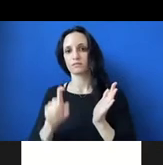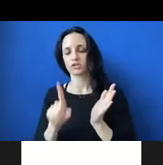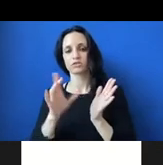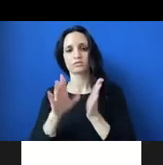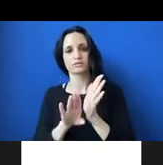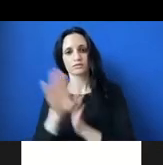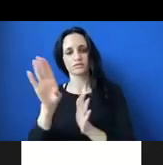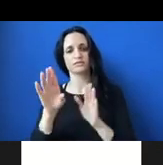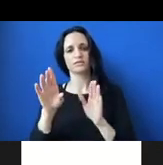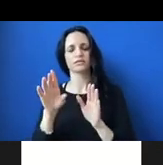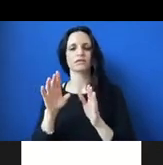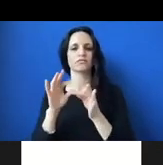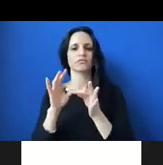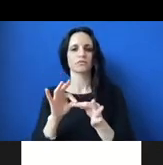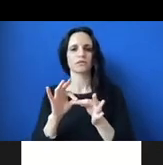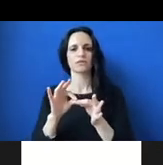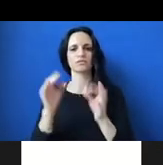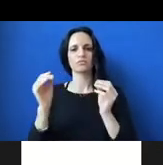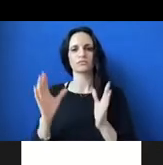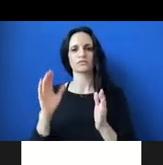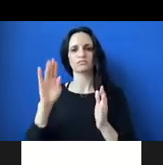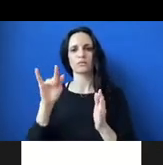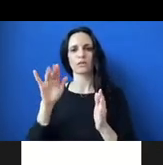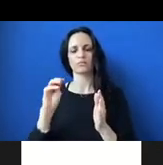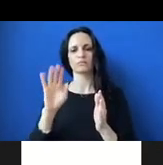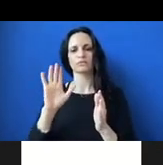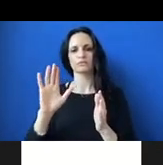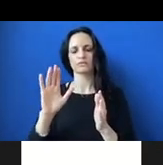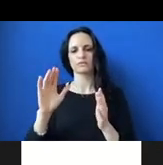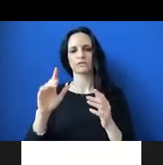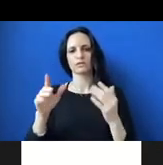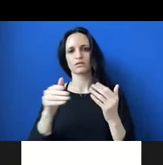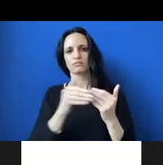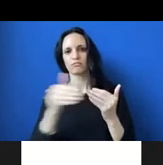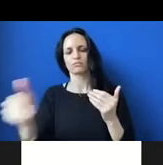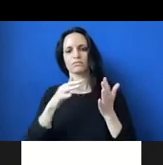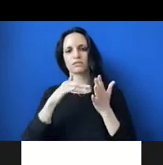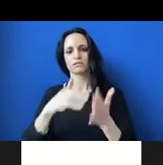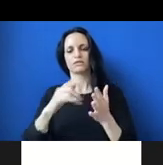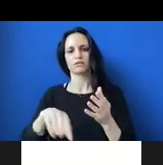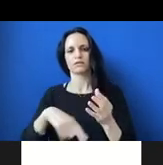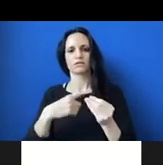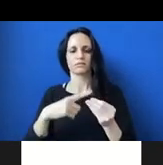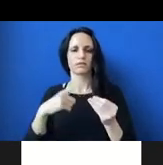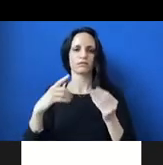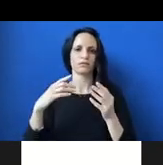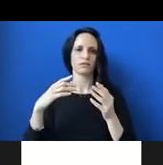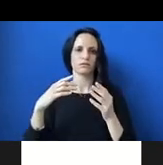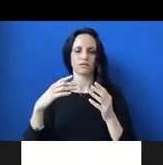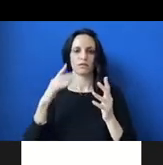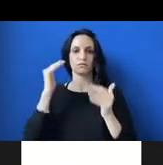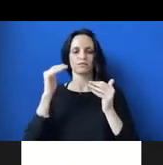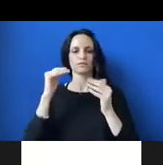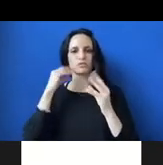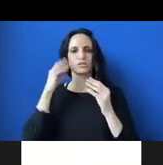as an offshoot of Professor Blum's longitudinal study on young adult experiences in the pandemic. Um, and I'll